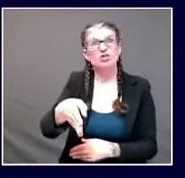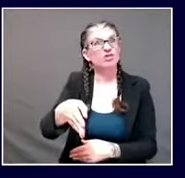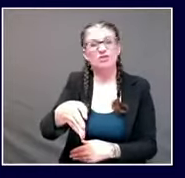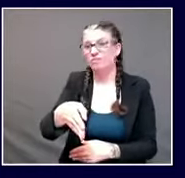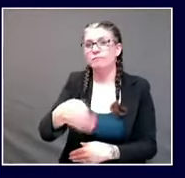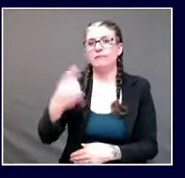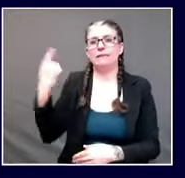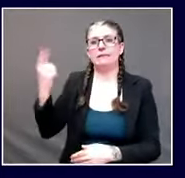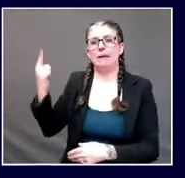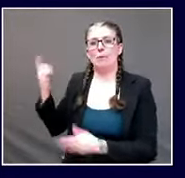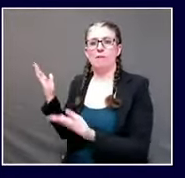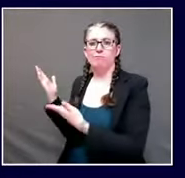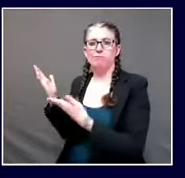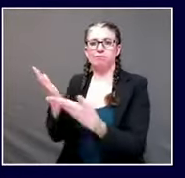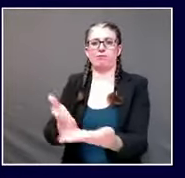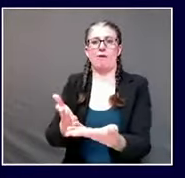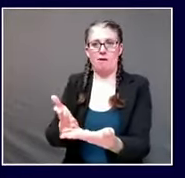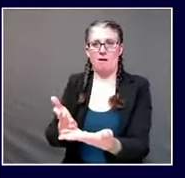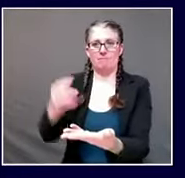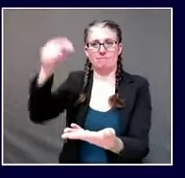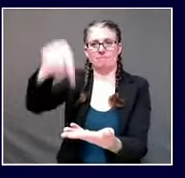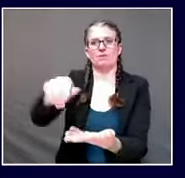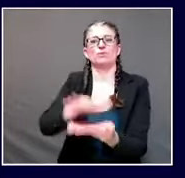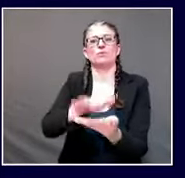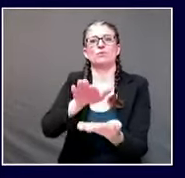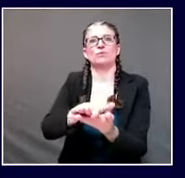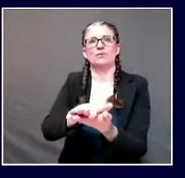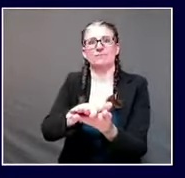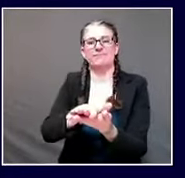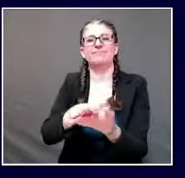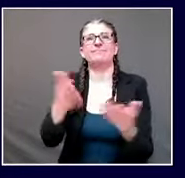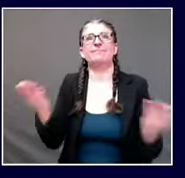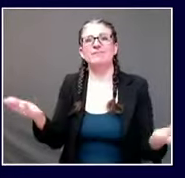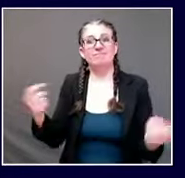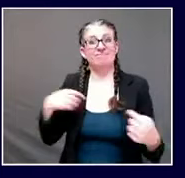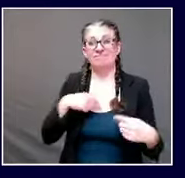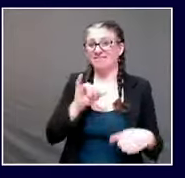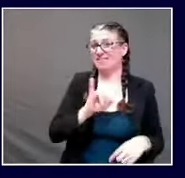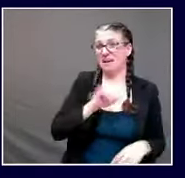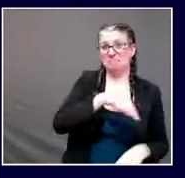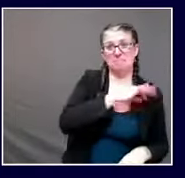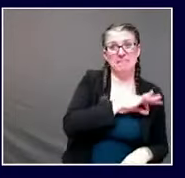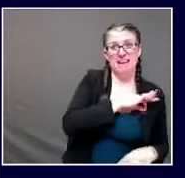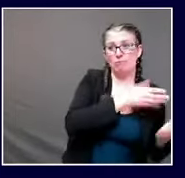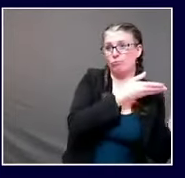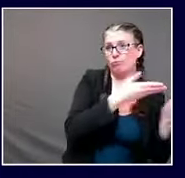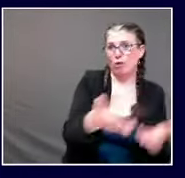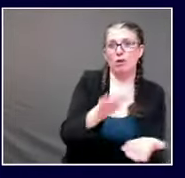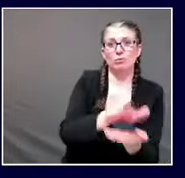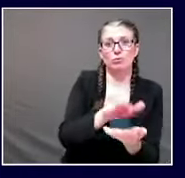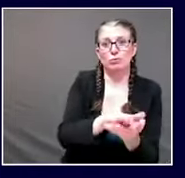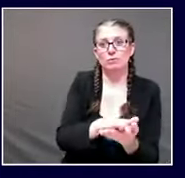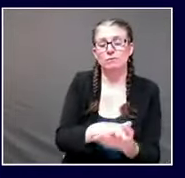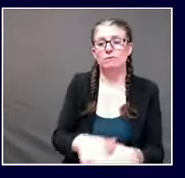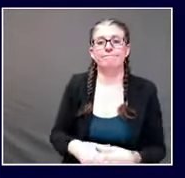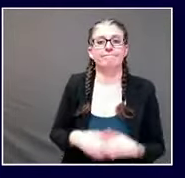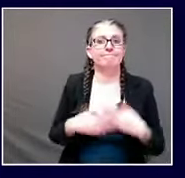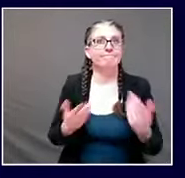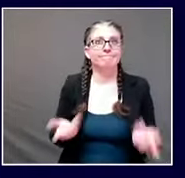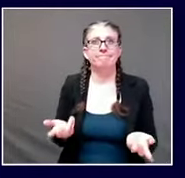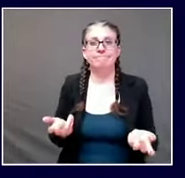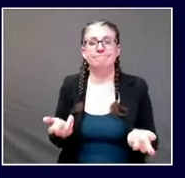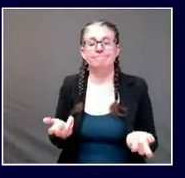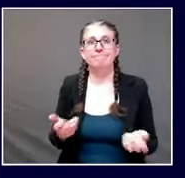the mainers all of us are consistent with one thing that could change as rates of community transmission increase